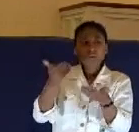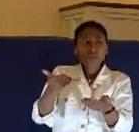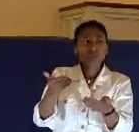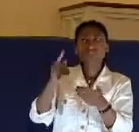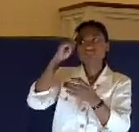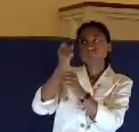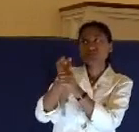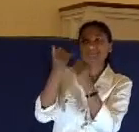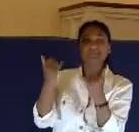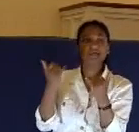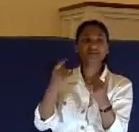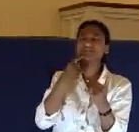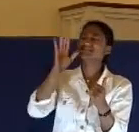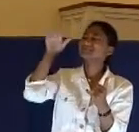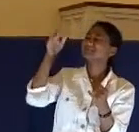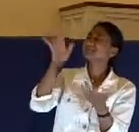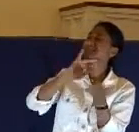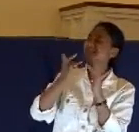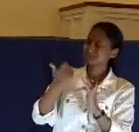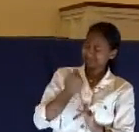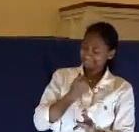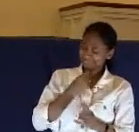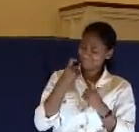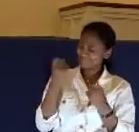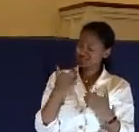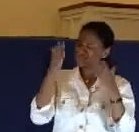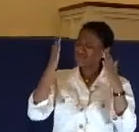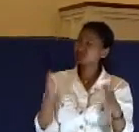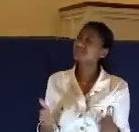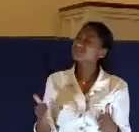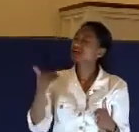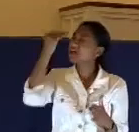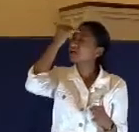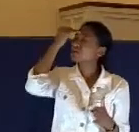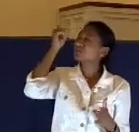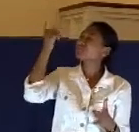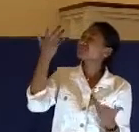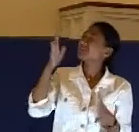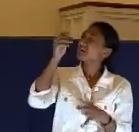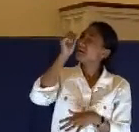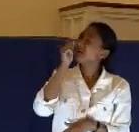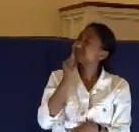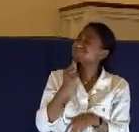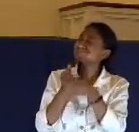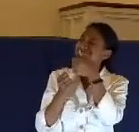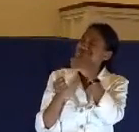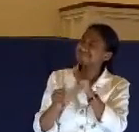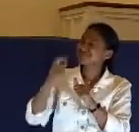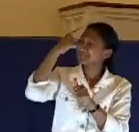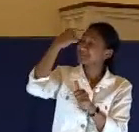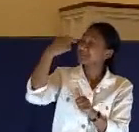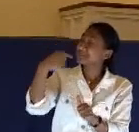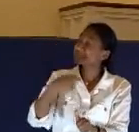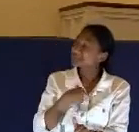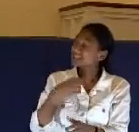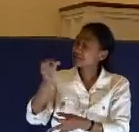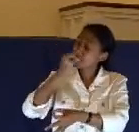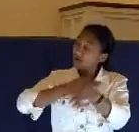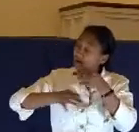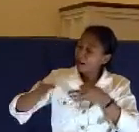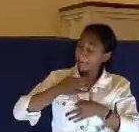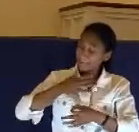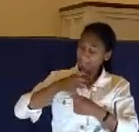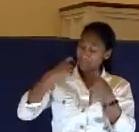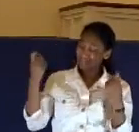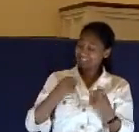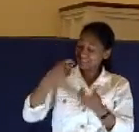out in prayer and say, Lord Jesus, I'm a sinner. I know that you went through all of that just for me, to pay for my